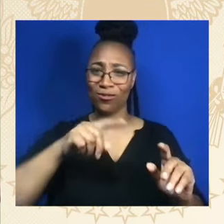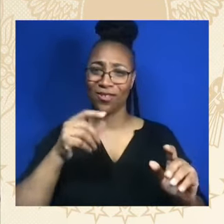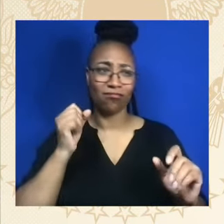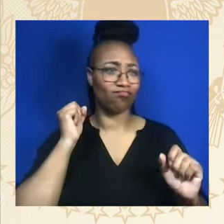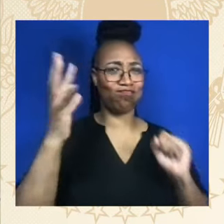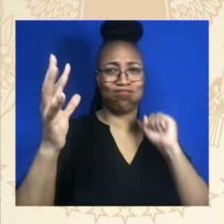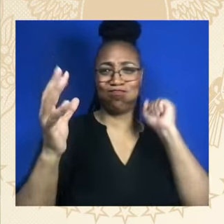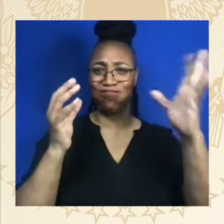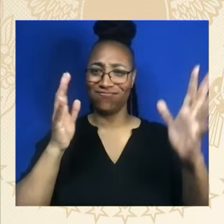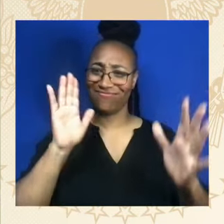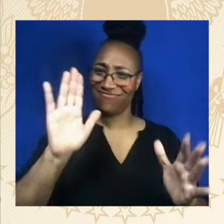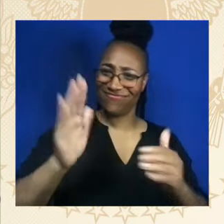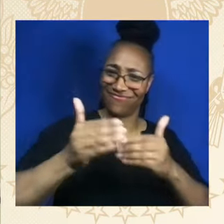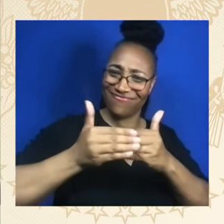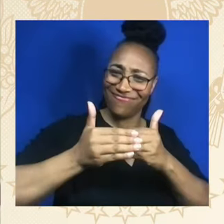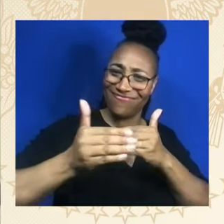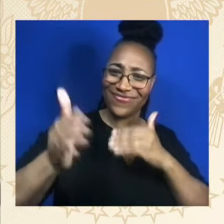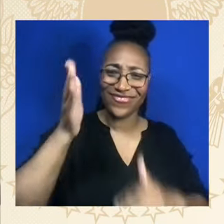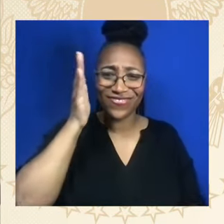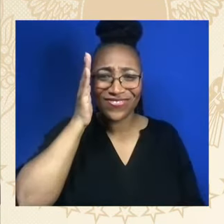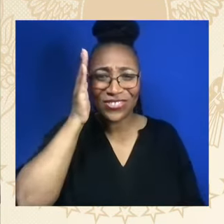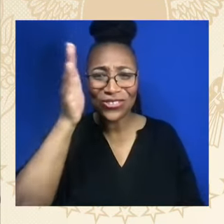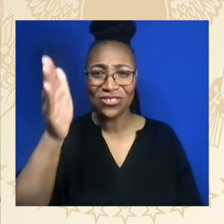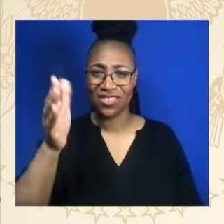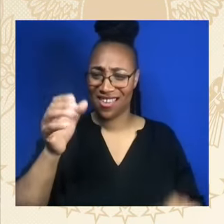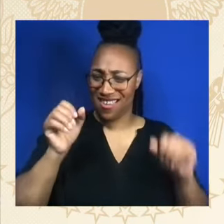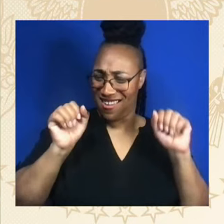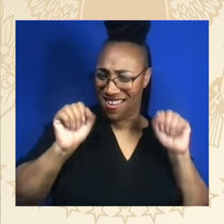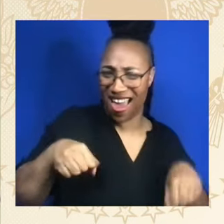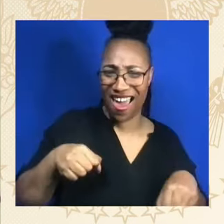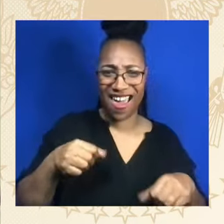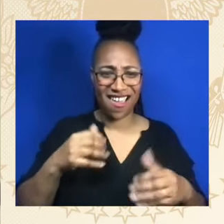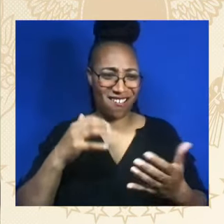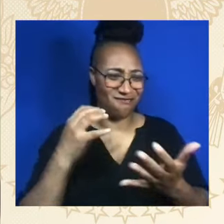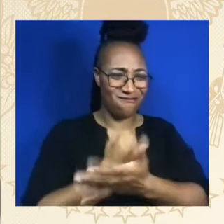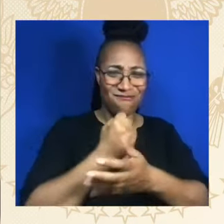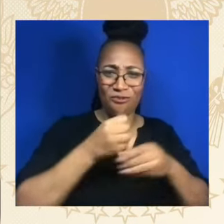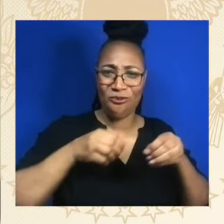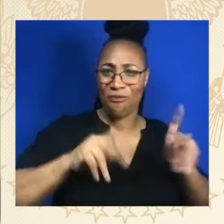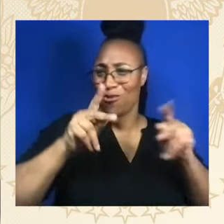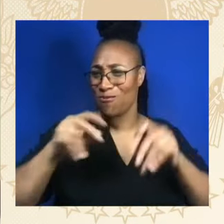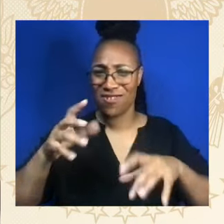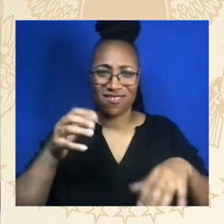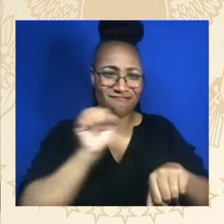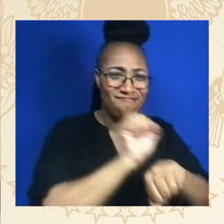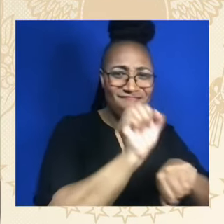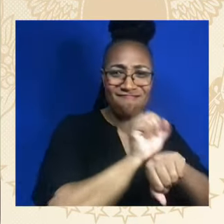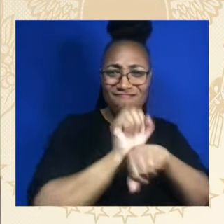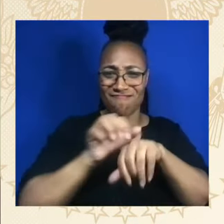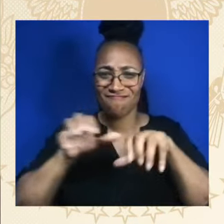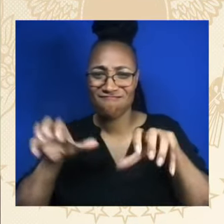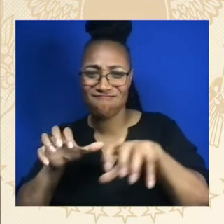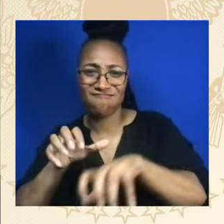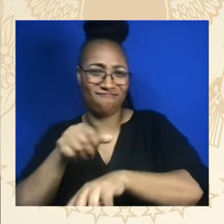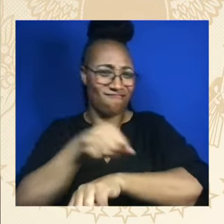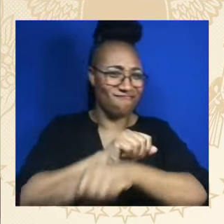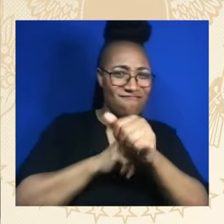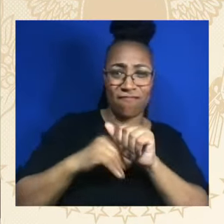potential. It is those stories that remind us